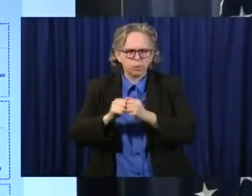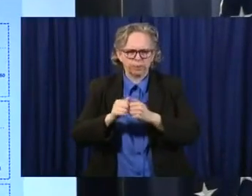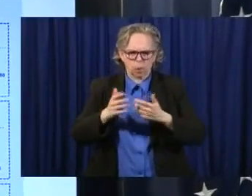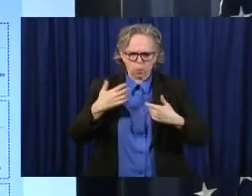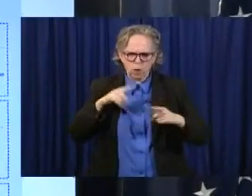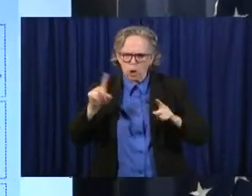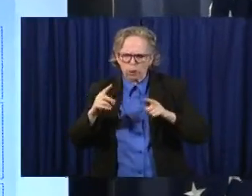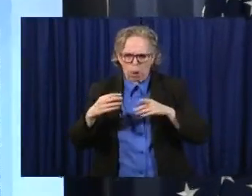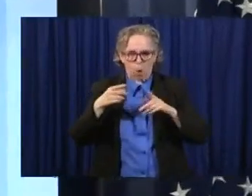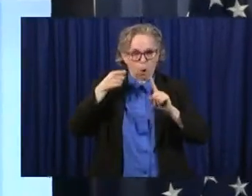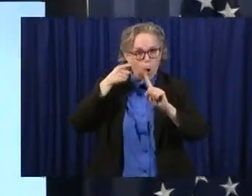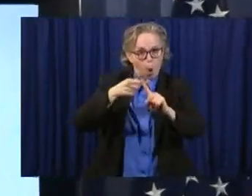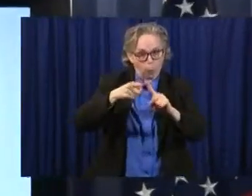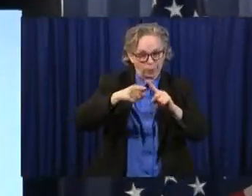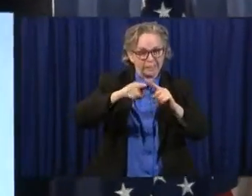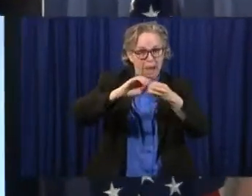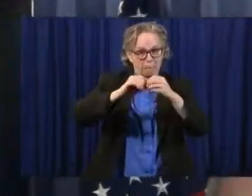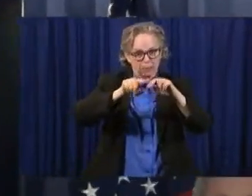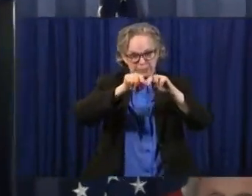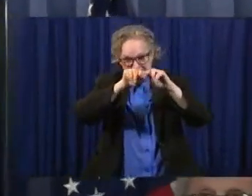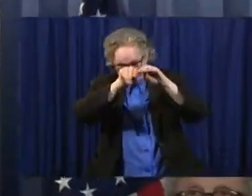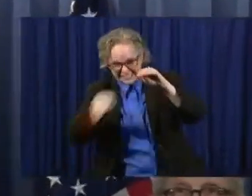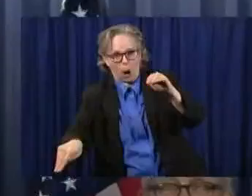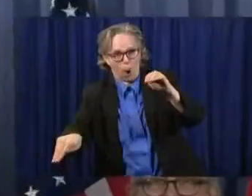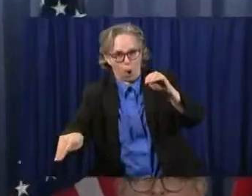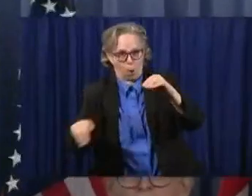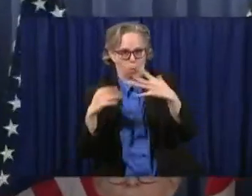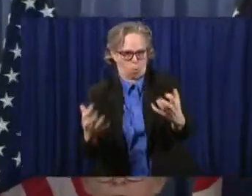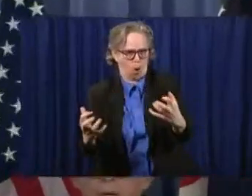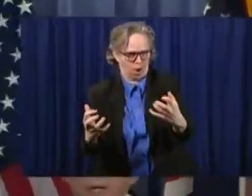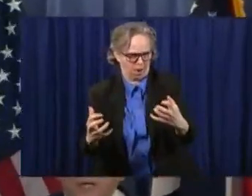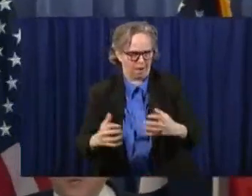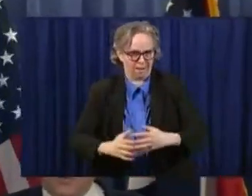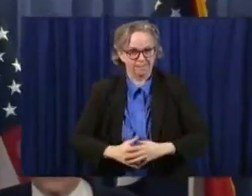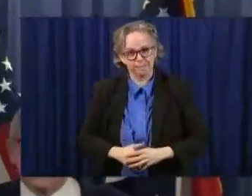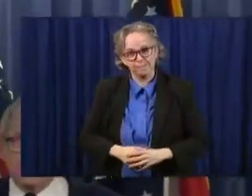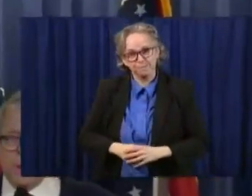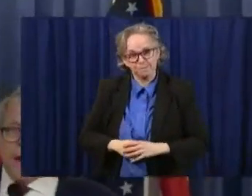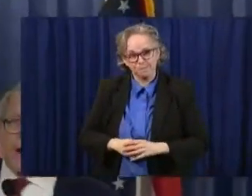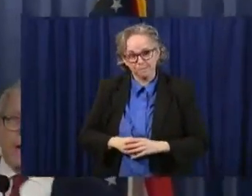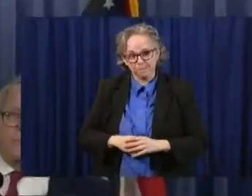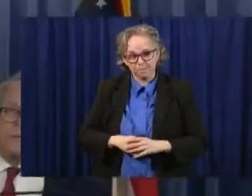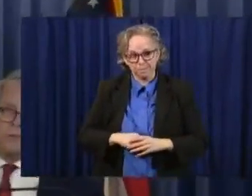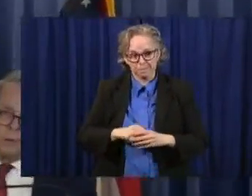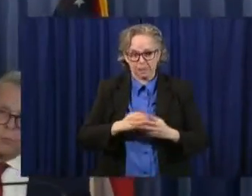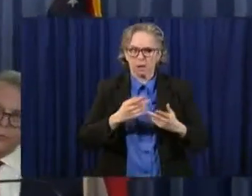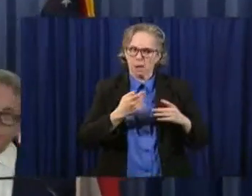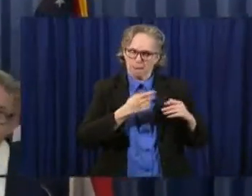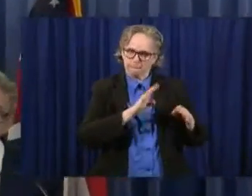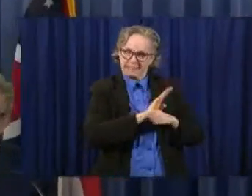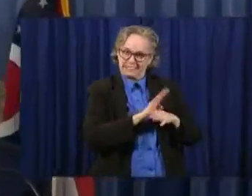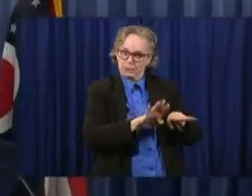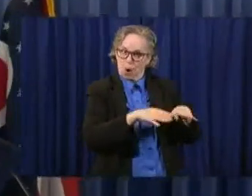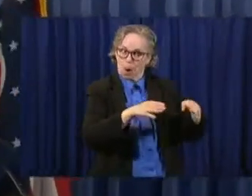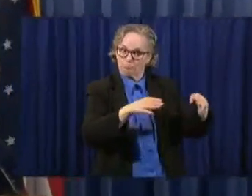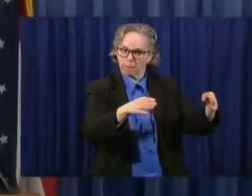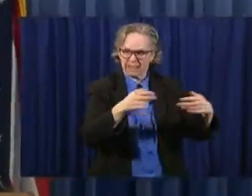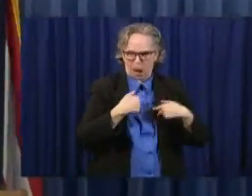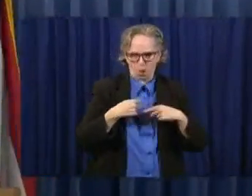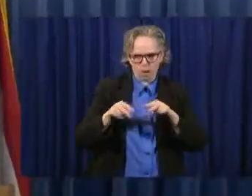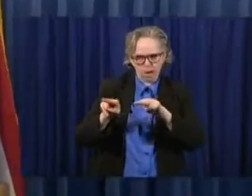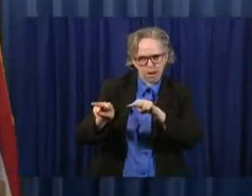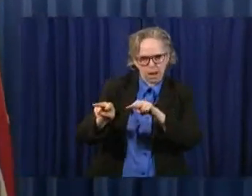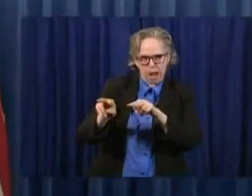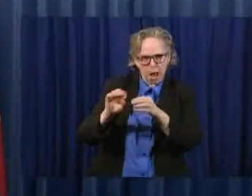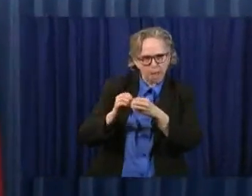start to open, really do more things in Ohio today, we're going to keep an eye on these numbers. And you probably won't,